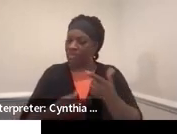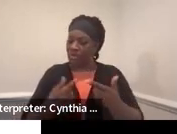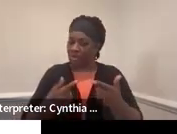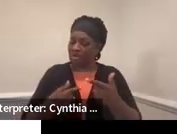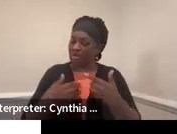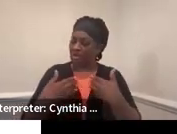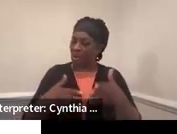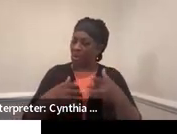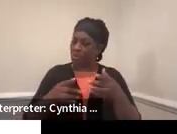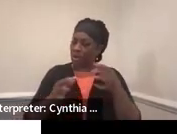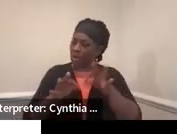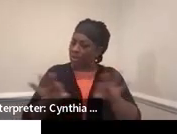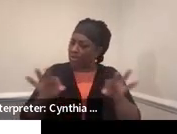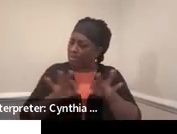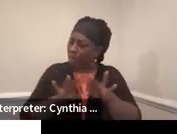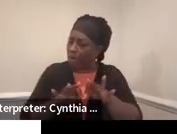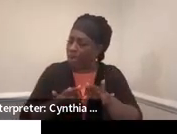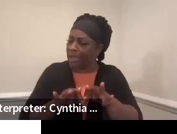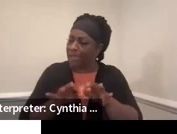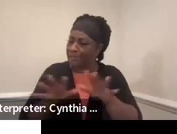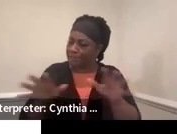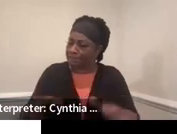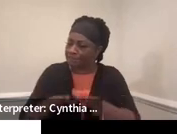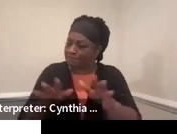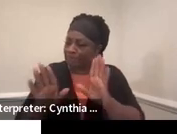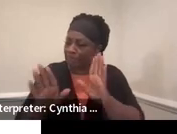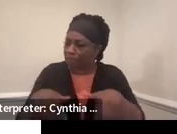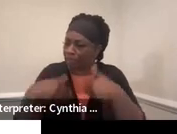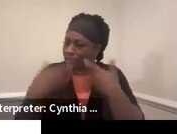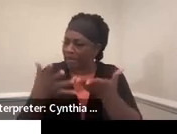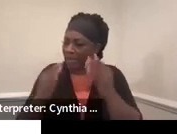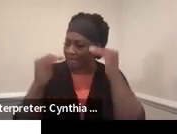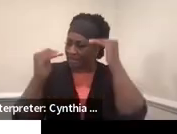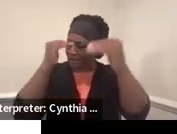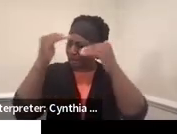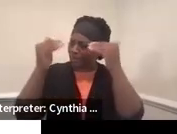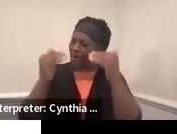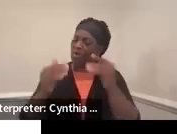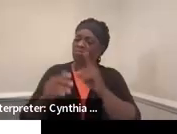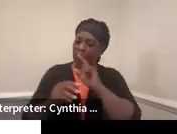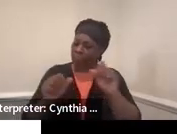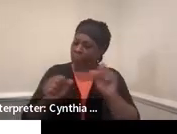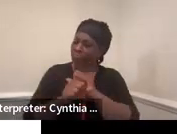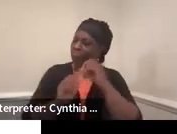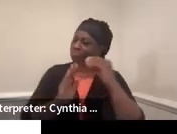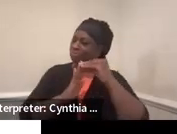those are things that you have provided as the adult. Absolutely. Yep.